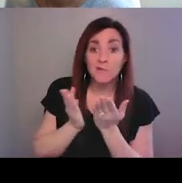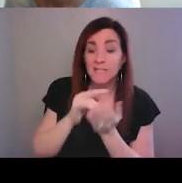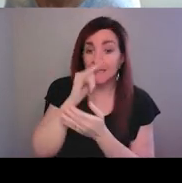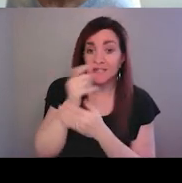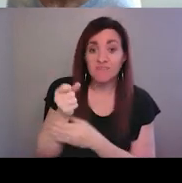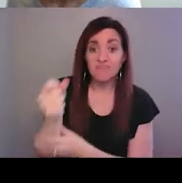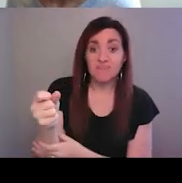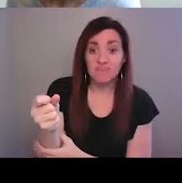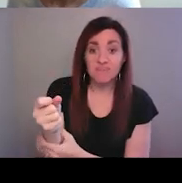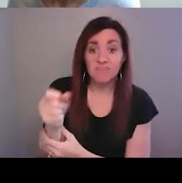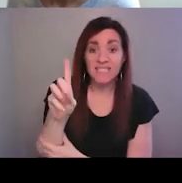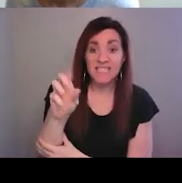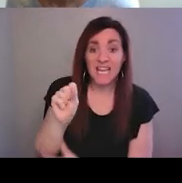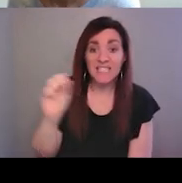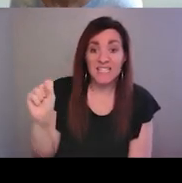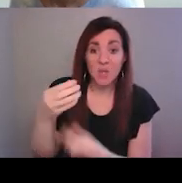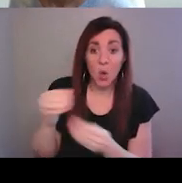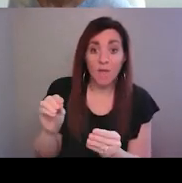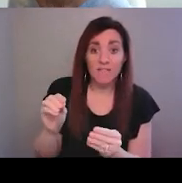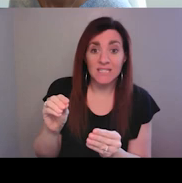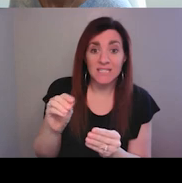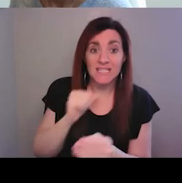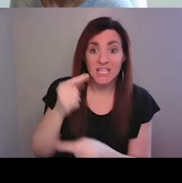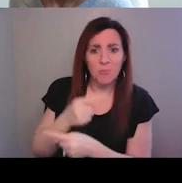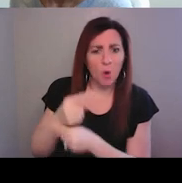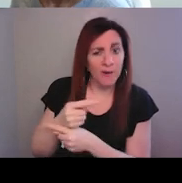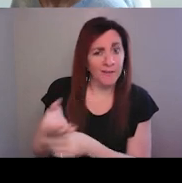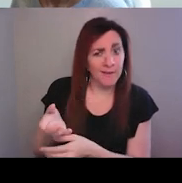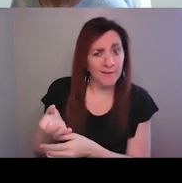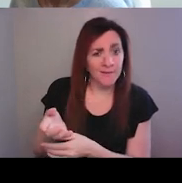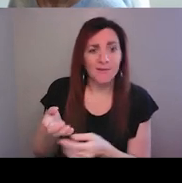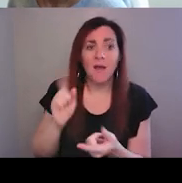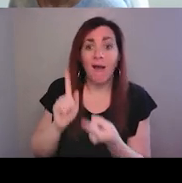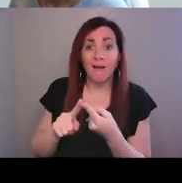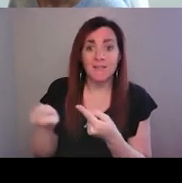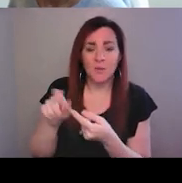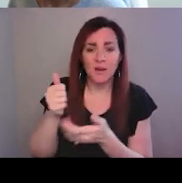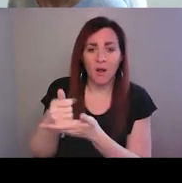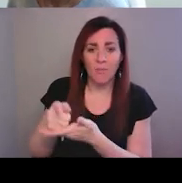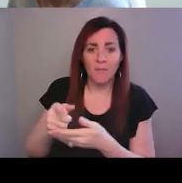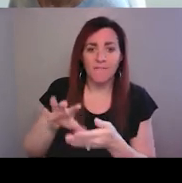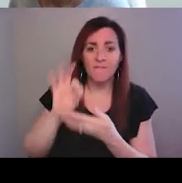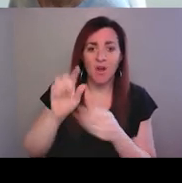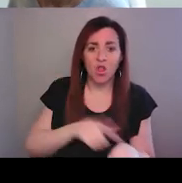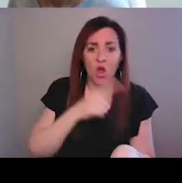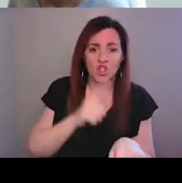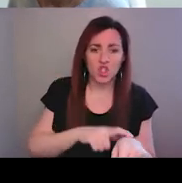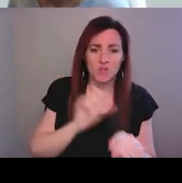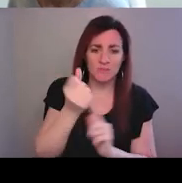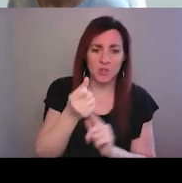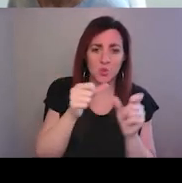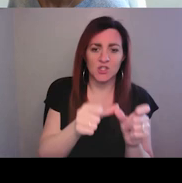boarding at DSS offices and appropriately, and until we can get them settled in a longer term situation.